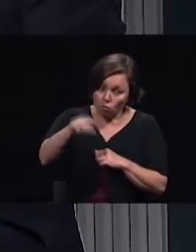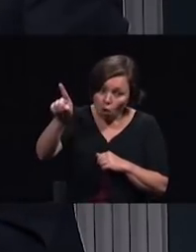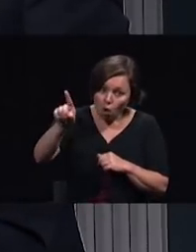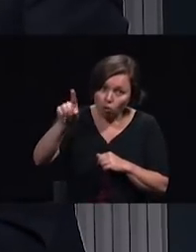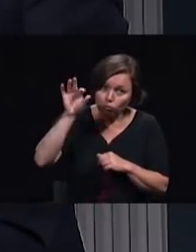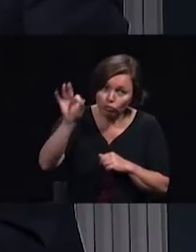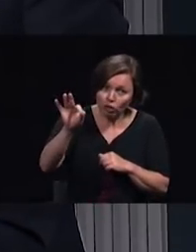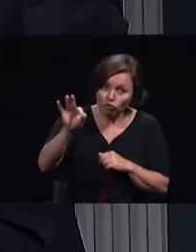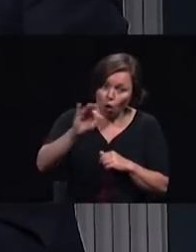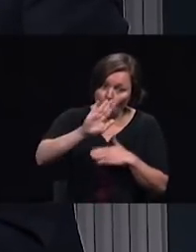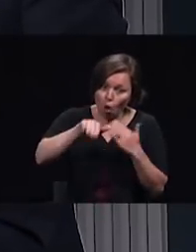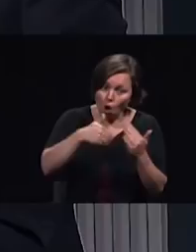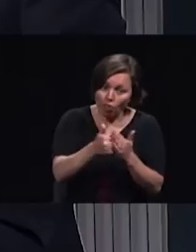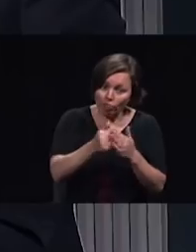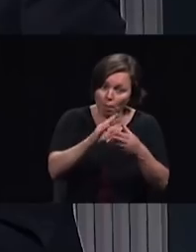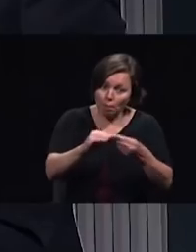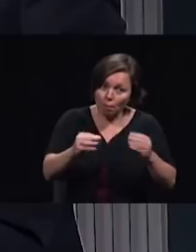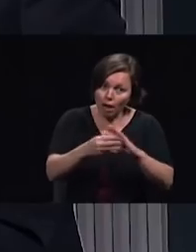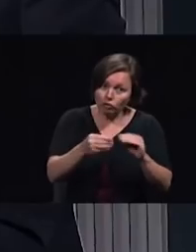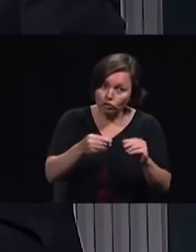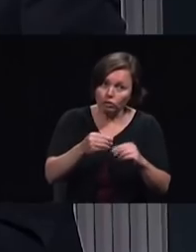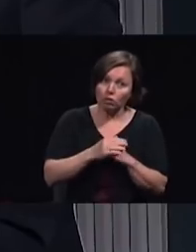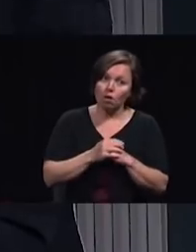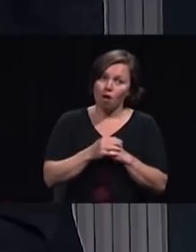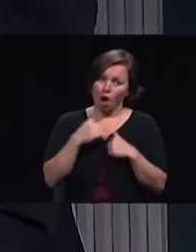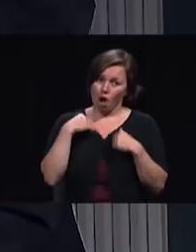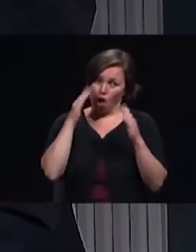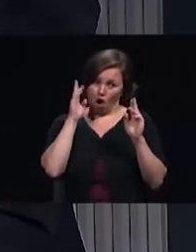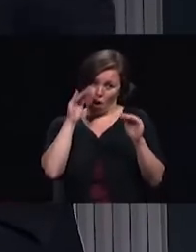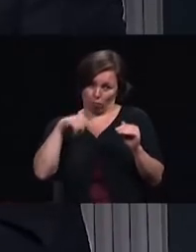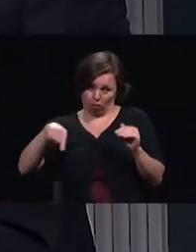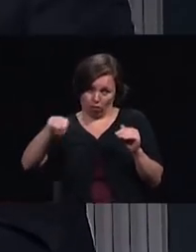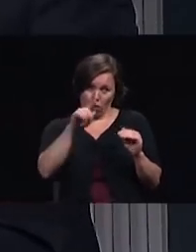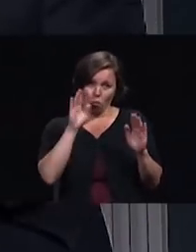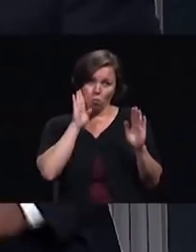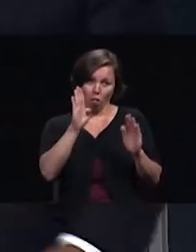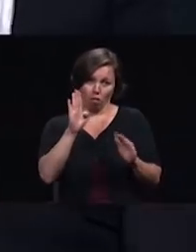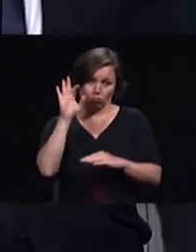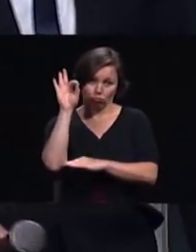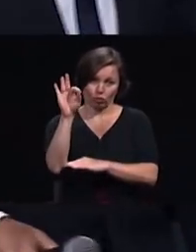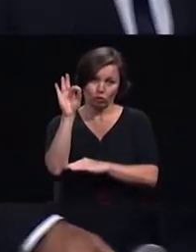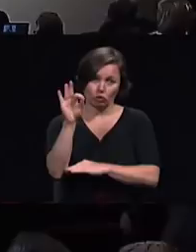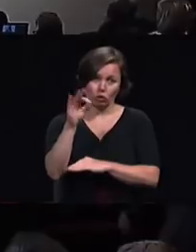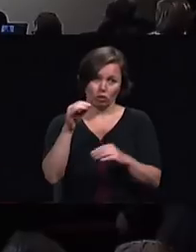there's a pastoral malpractice let's preach the word amen